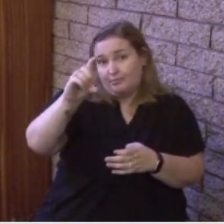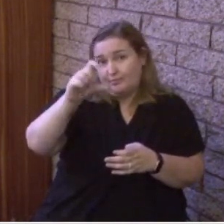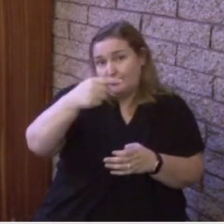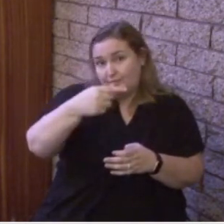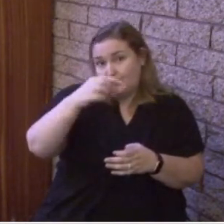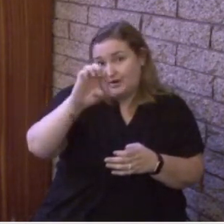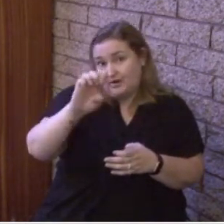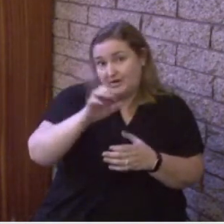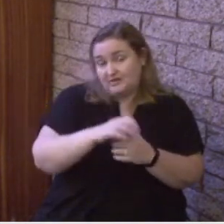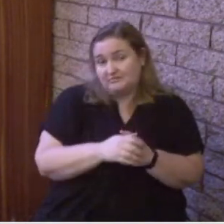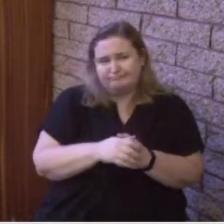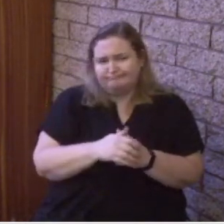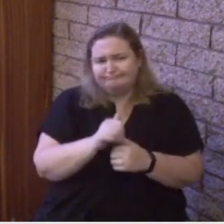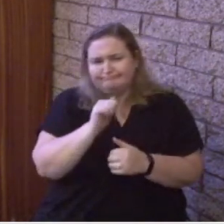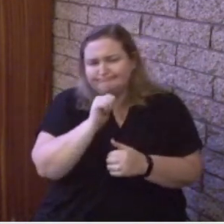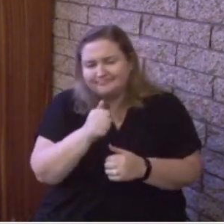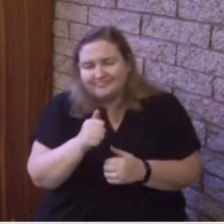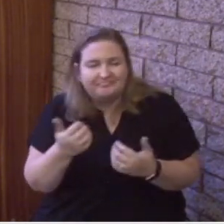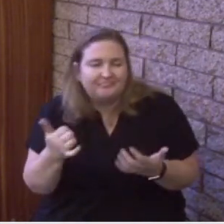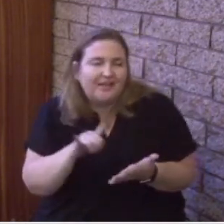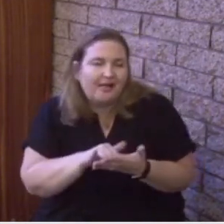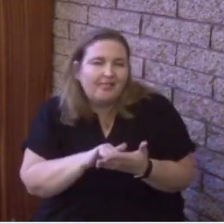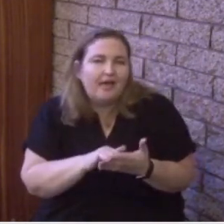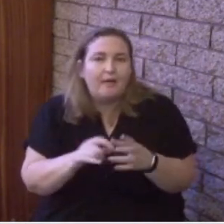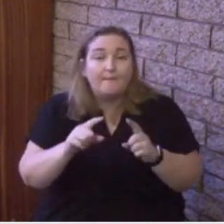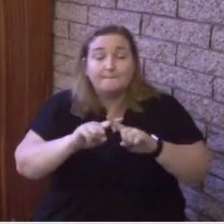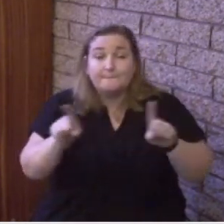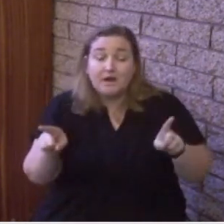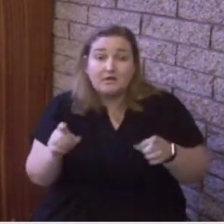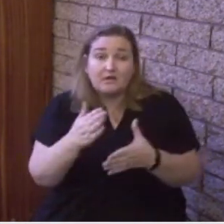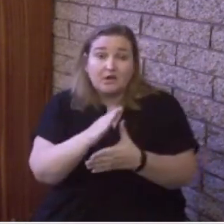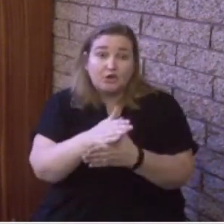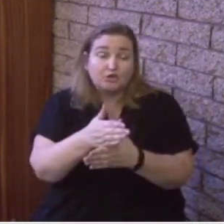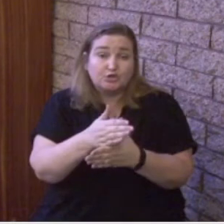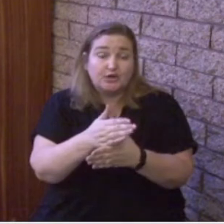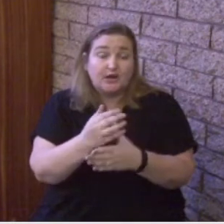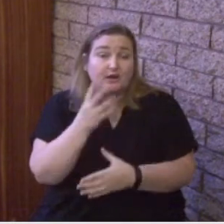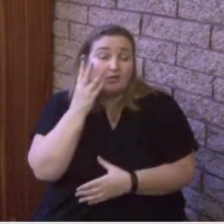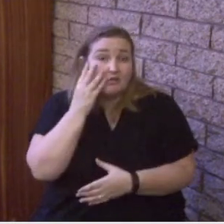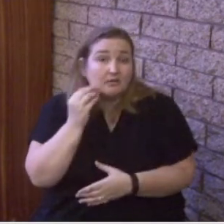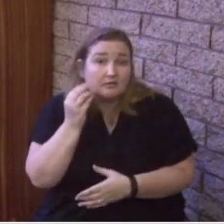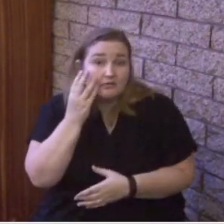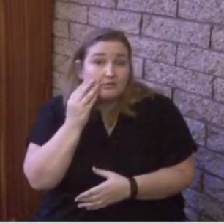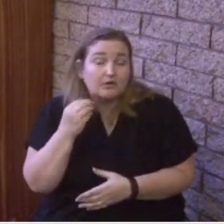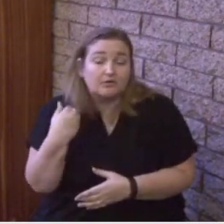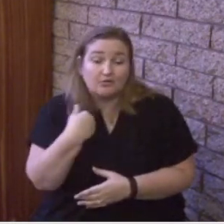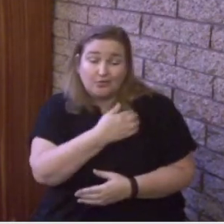We're about we're talking about sharing the experiences that we have